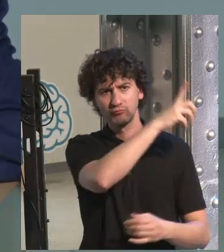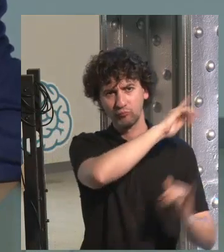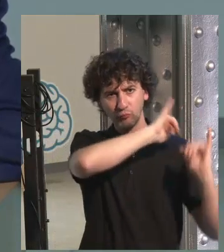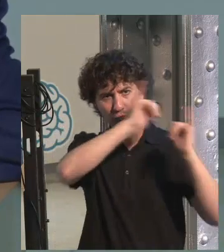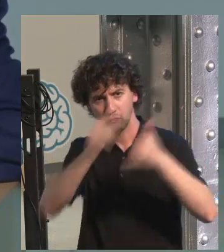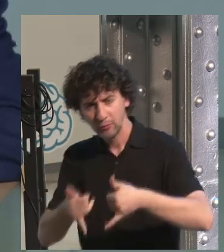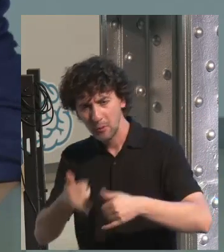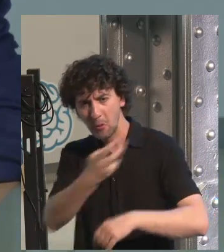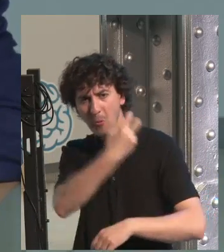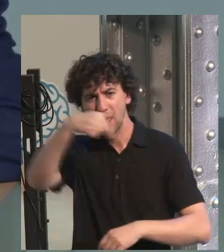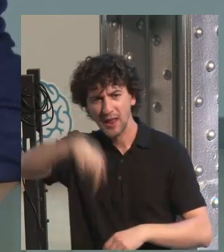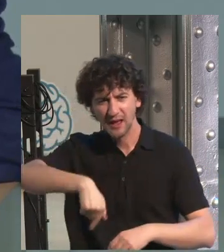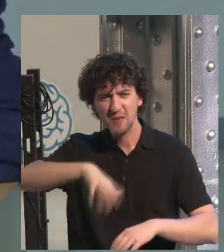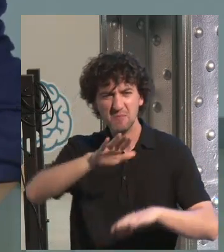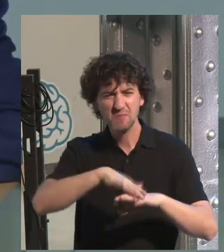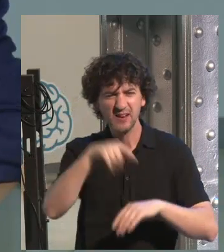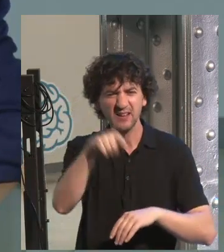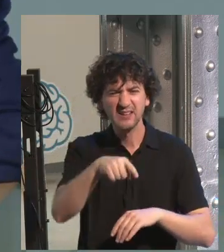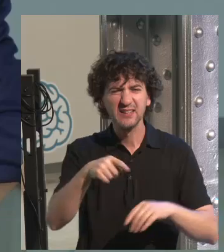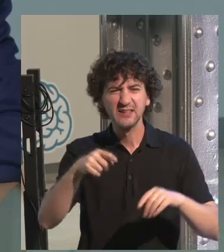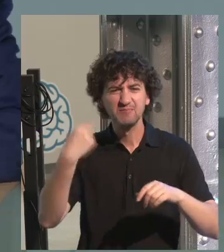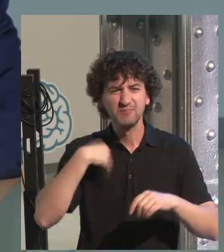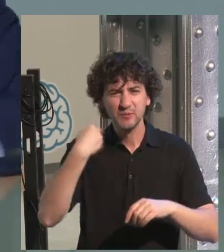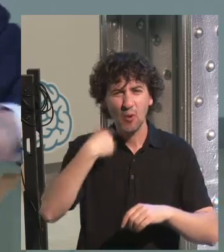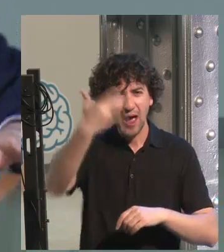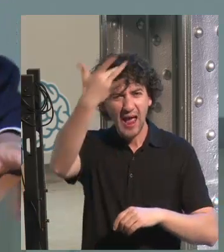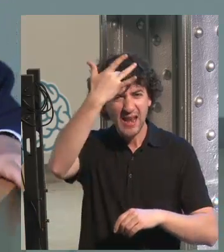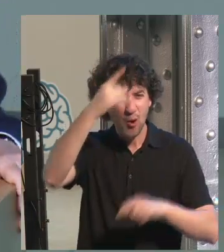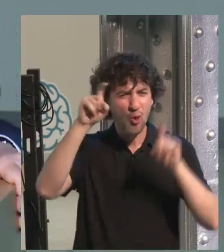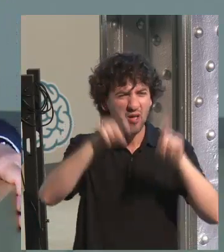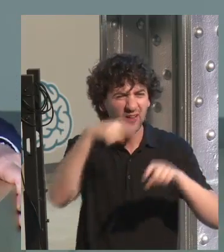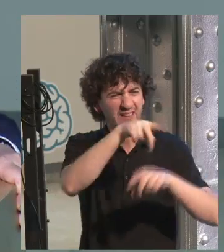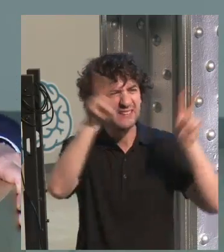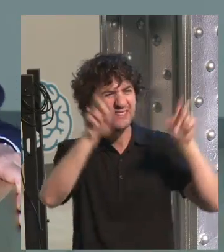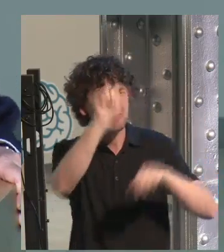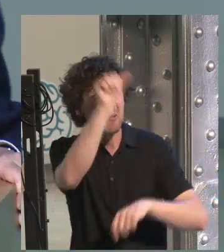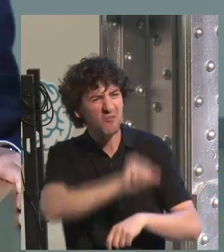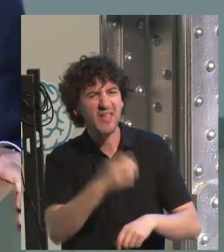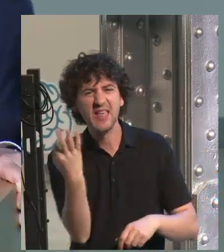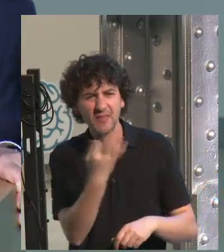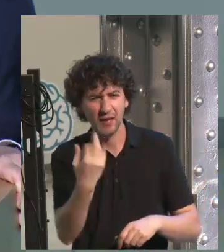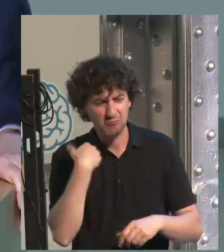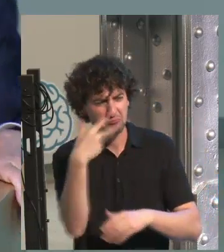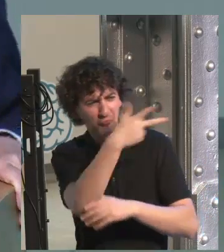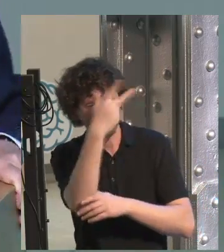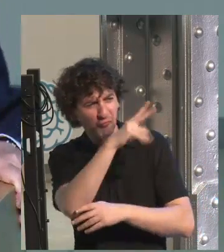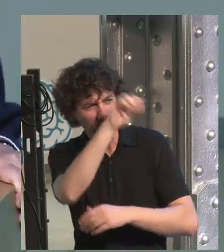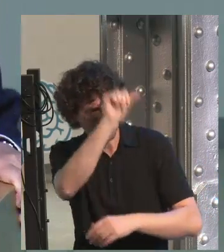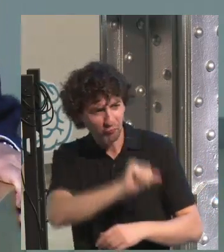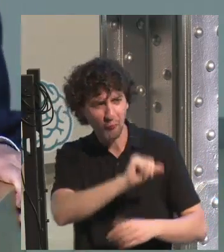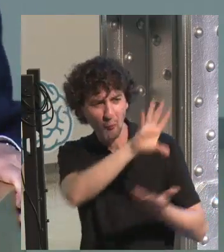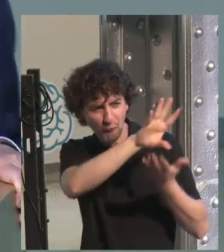through the beat to record this video about neuroeducation. And you know that they talked